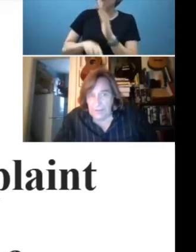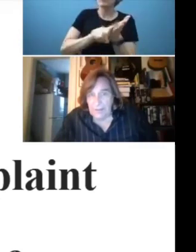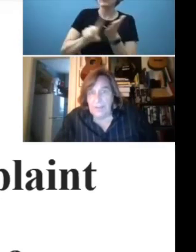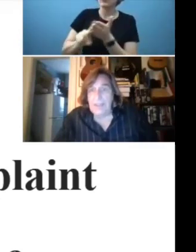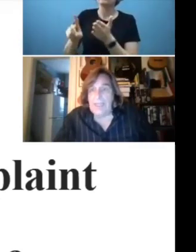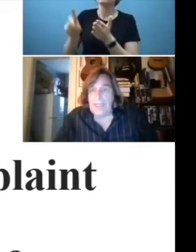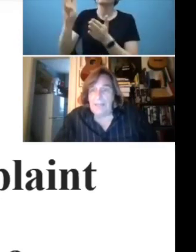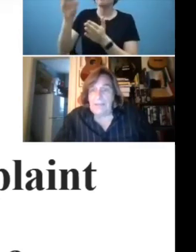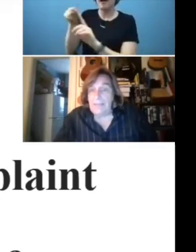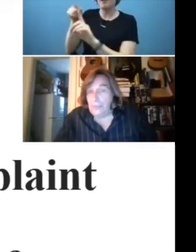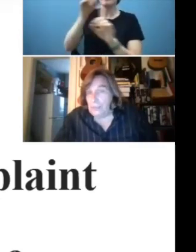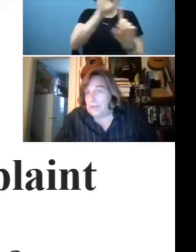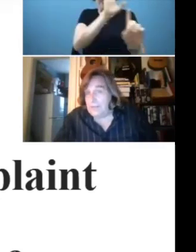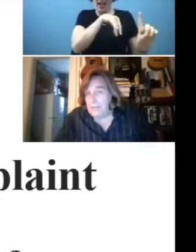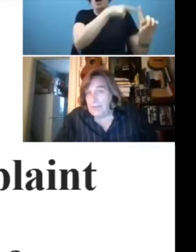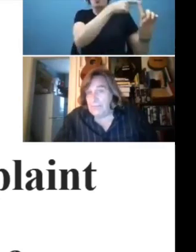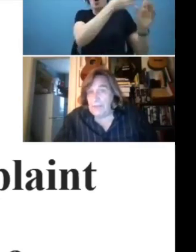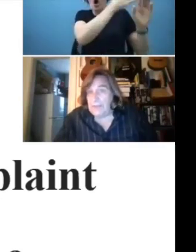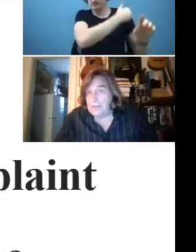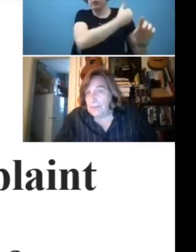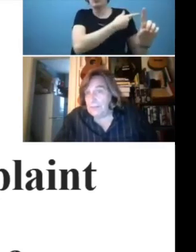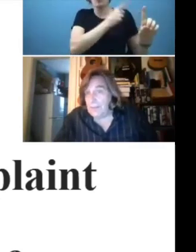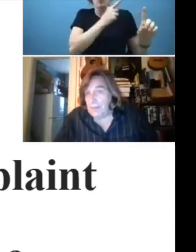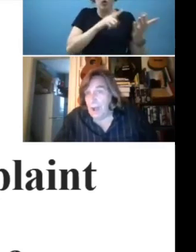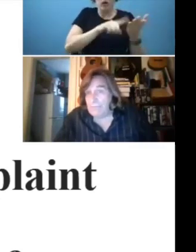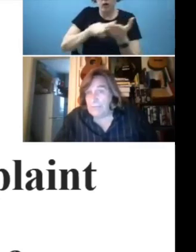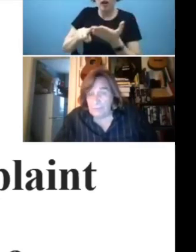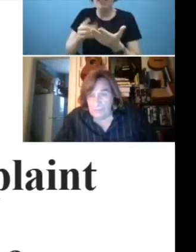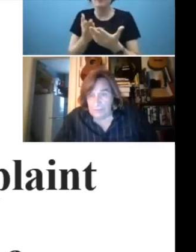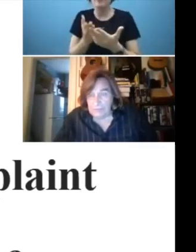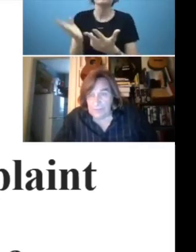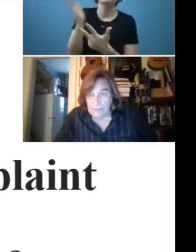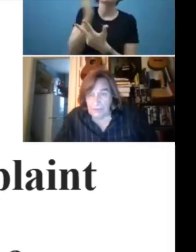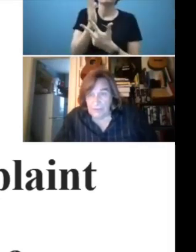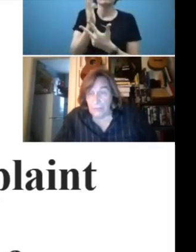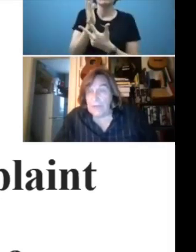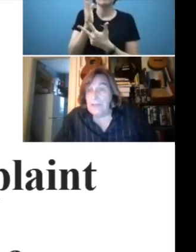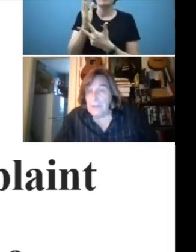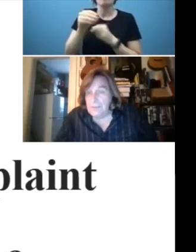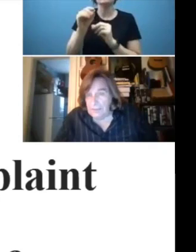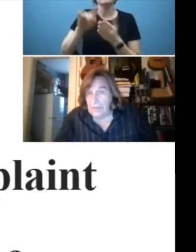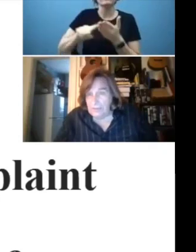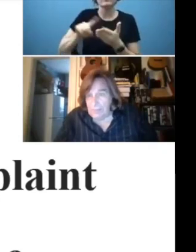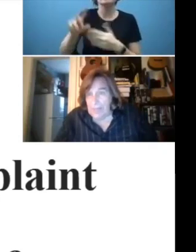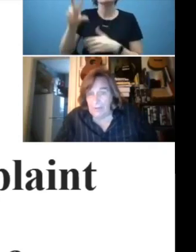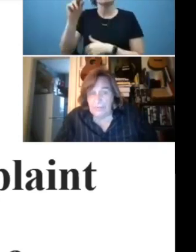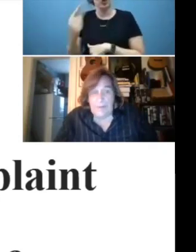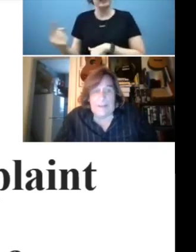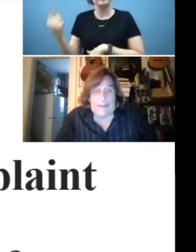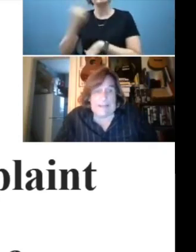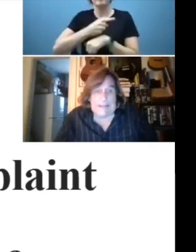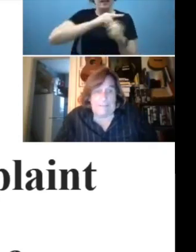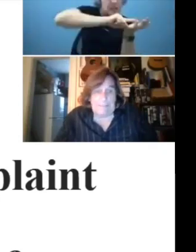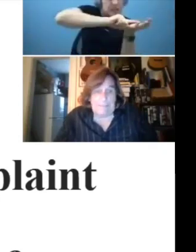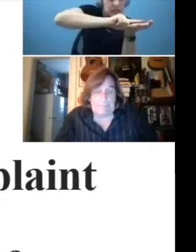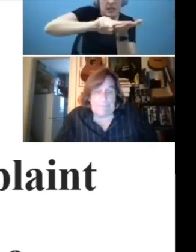facility, and a 30-day fact-finding conducted by the Office of Investigations for serious matters.